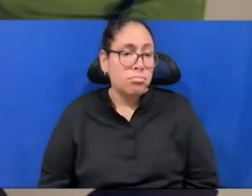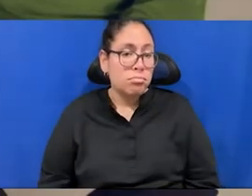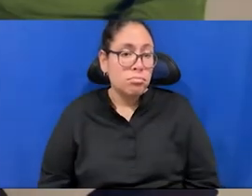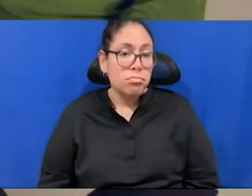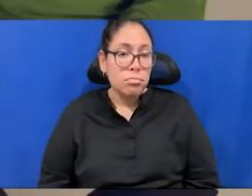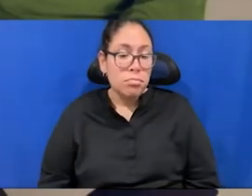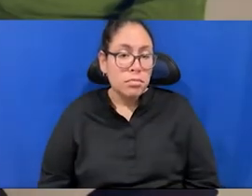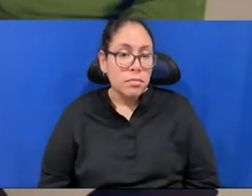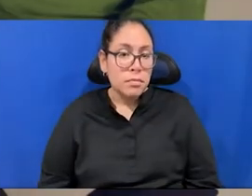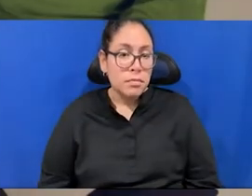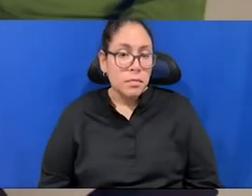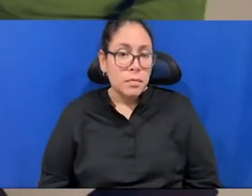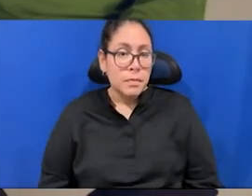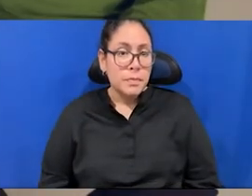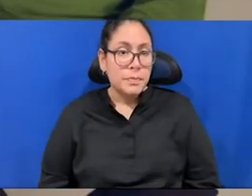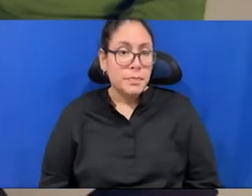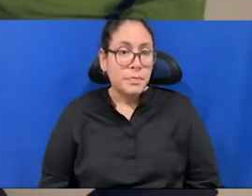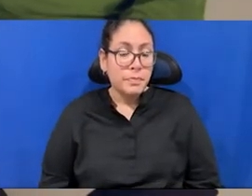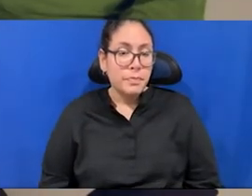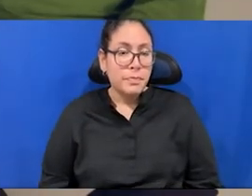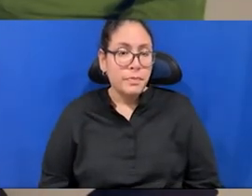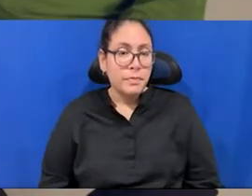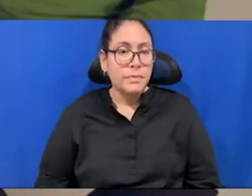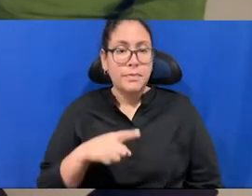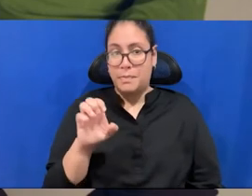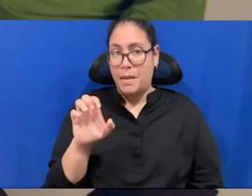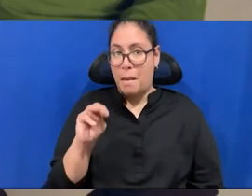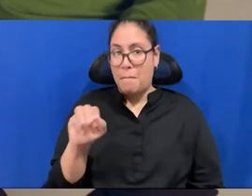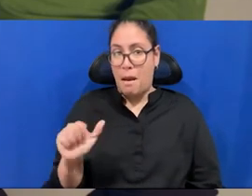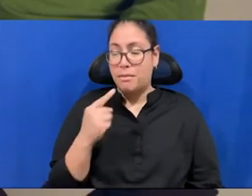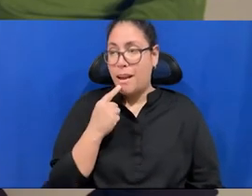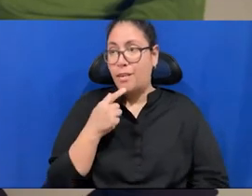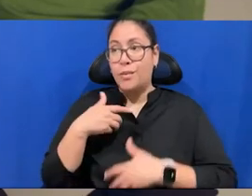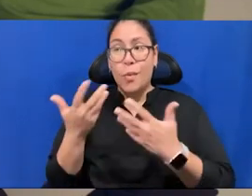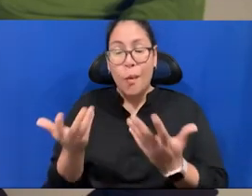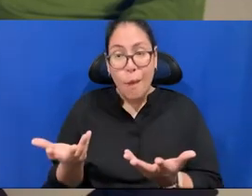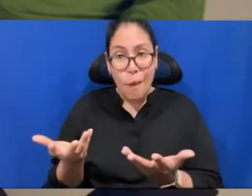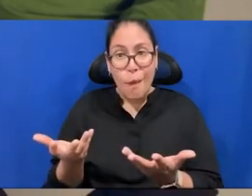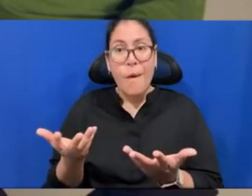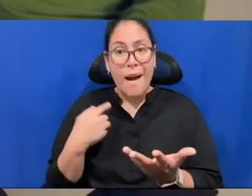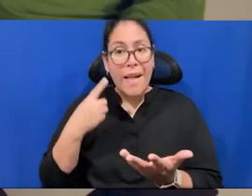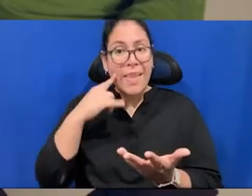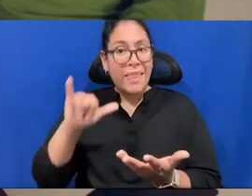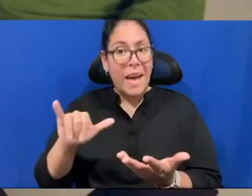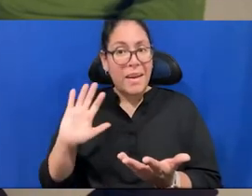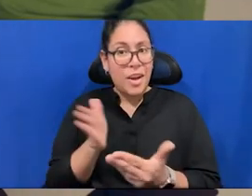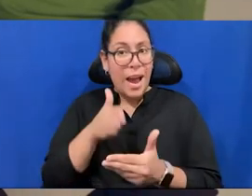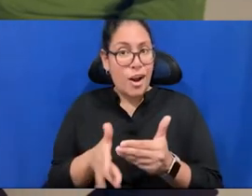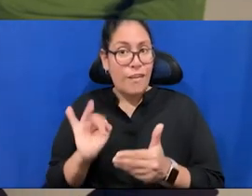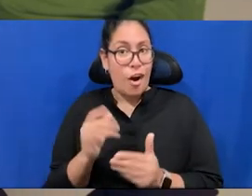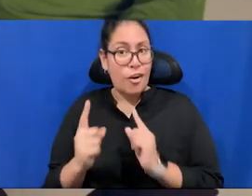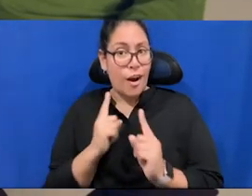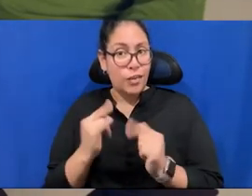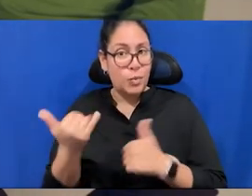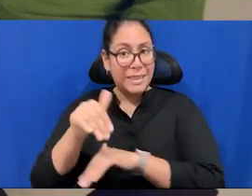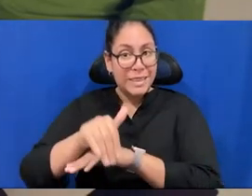So, I think that is the end of our conversation this evening, this afternoon. Thank